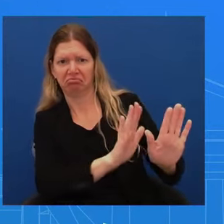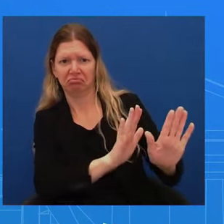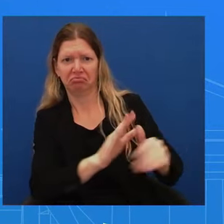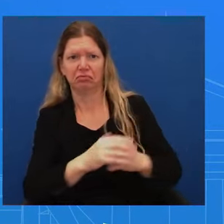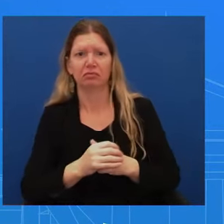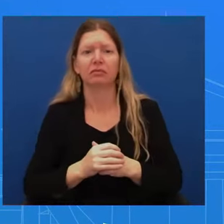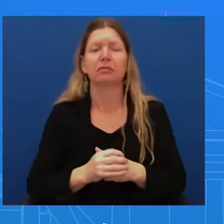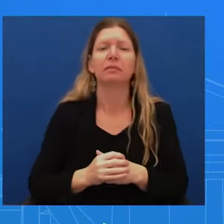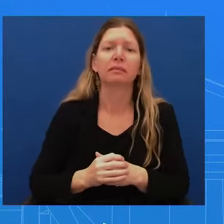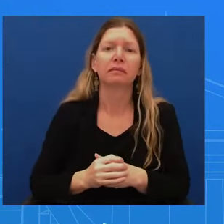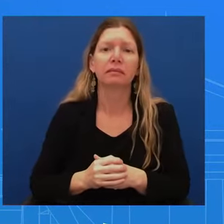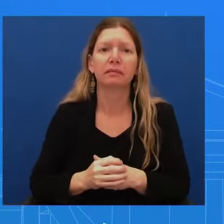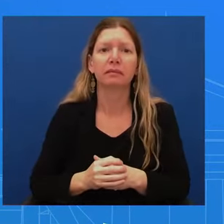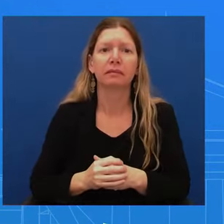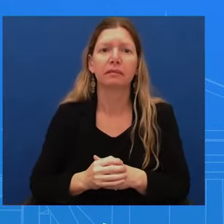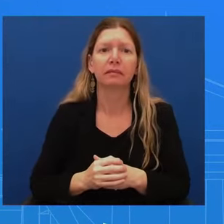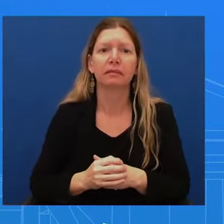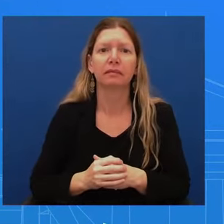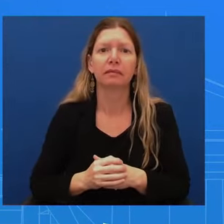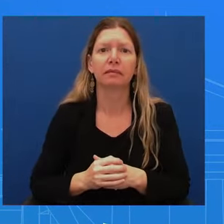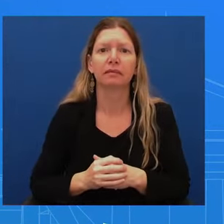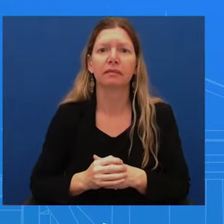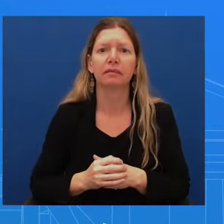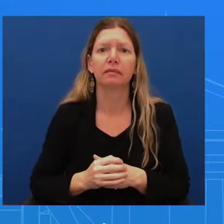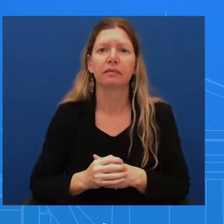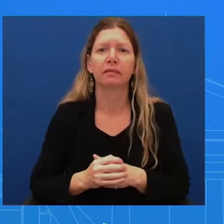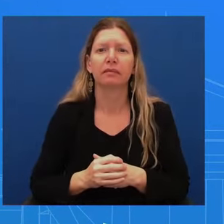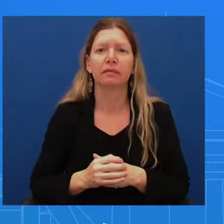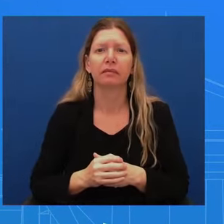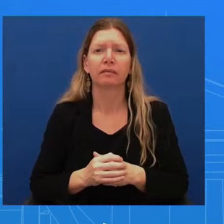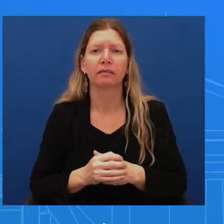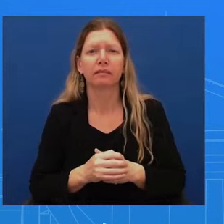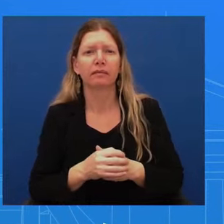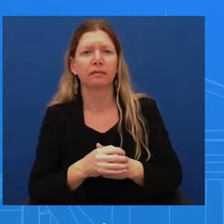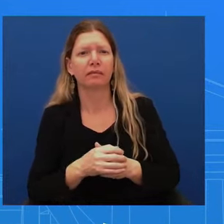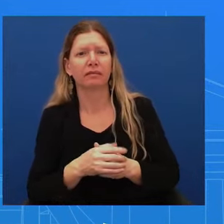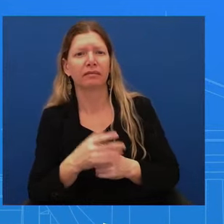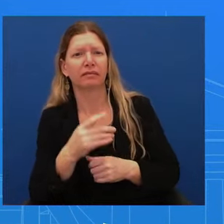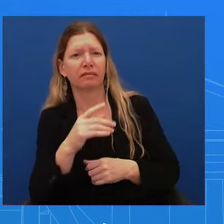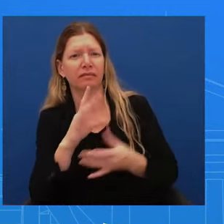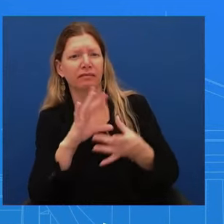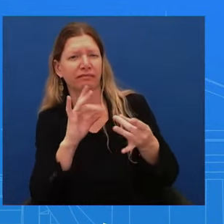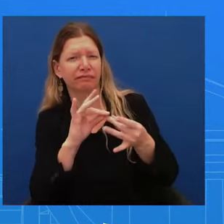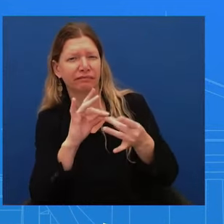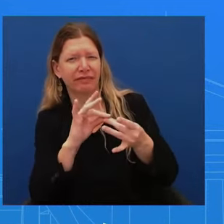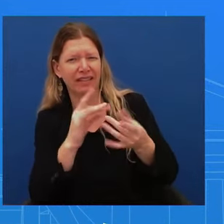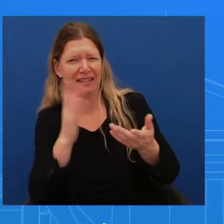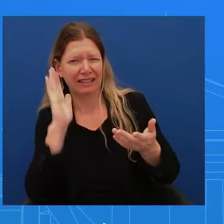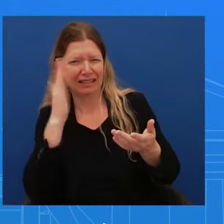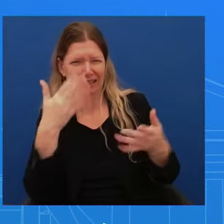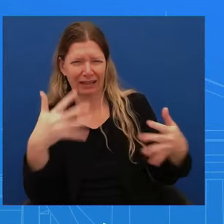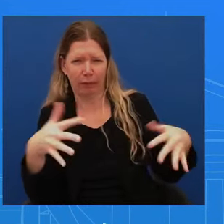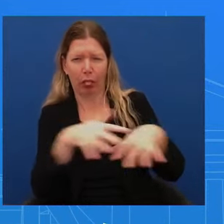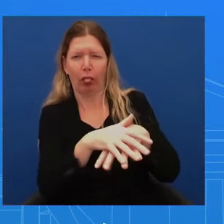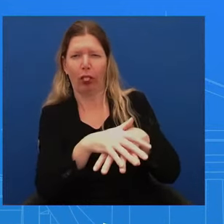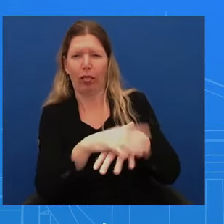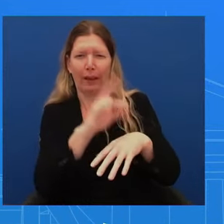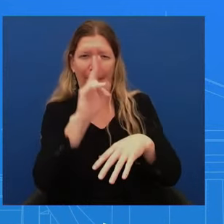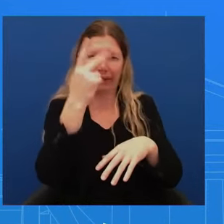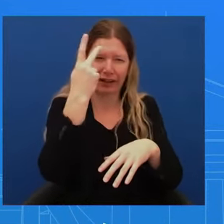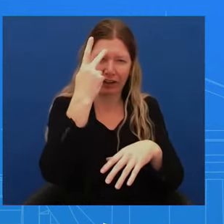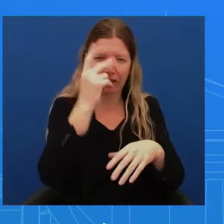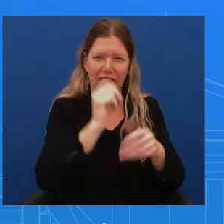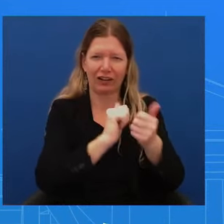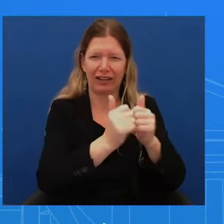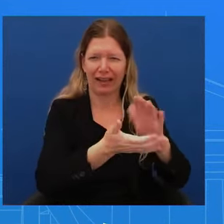exactly the same words and actions. Hang on. You know, twice in a row, identically. But if one is organized